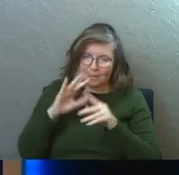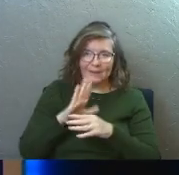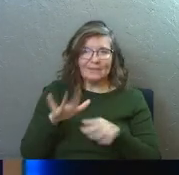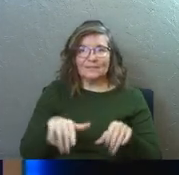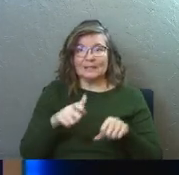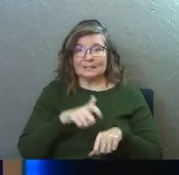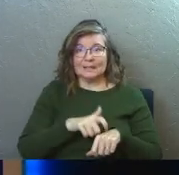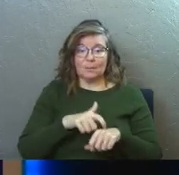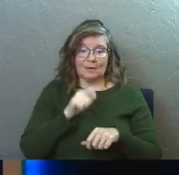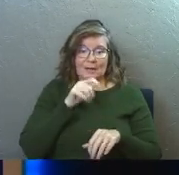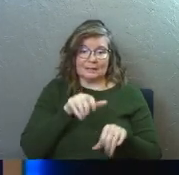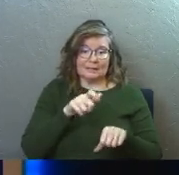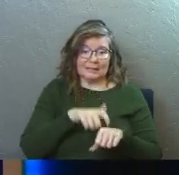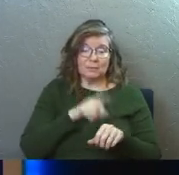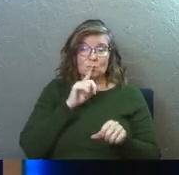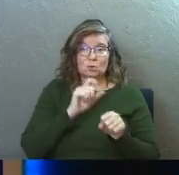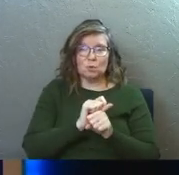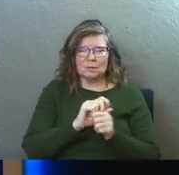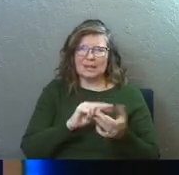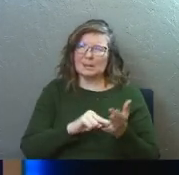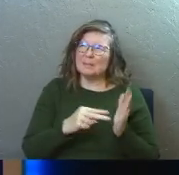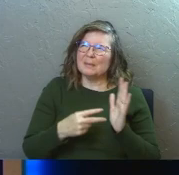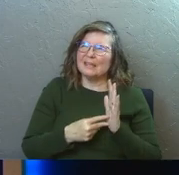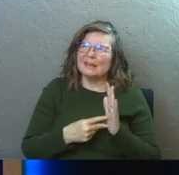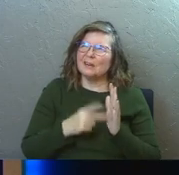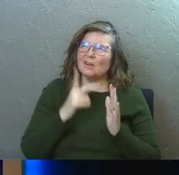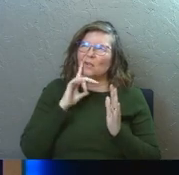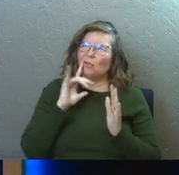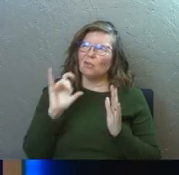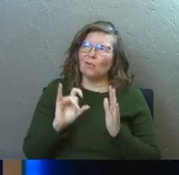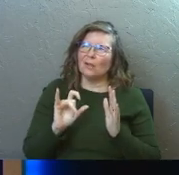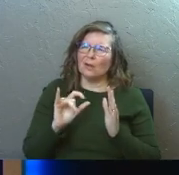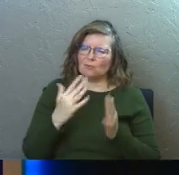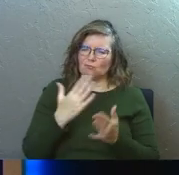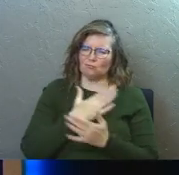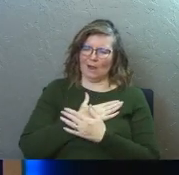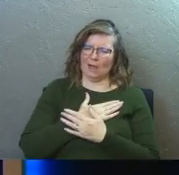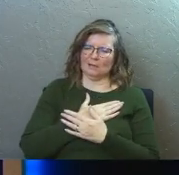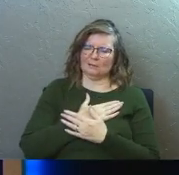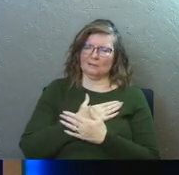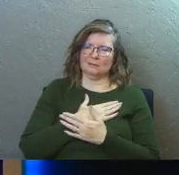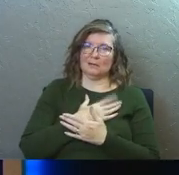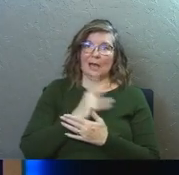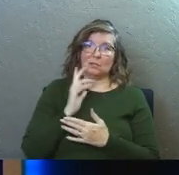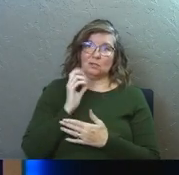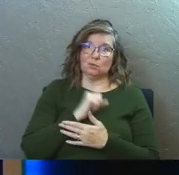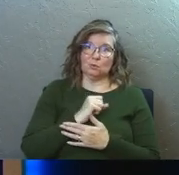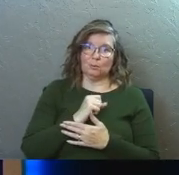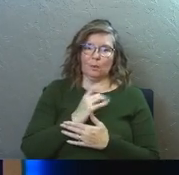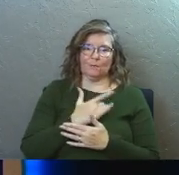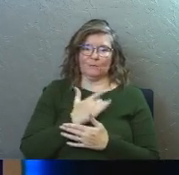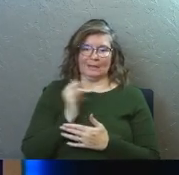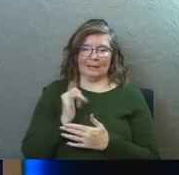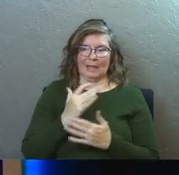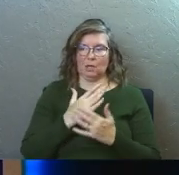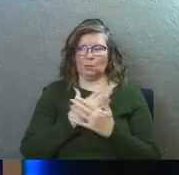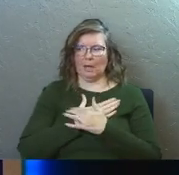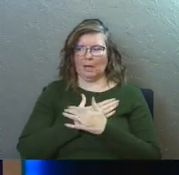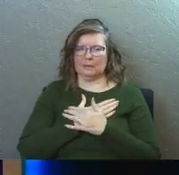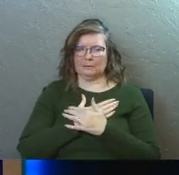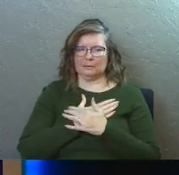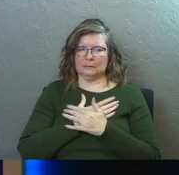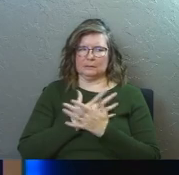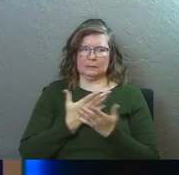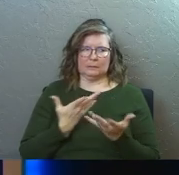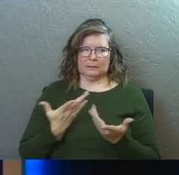I've never taken the time or hadn't taken the time to truly dive in and go, what is rest supposed to look like? I've always kind of assumed, you know what I mean? Like, what feels like rest